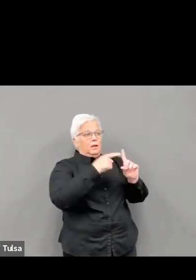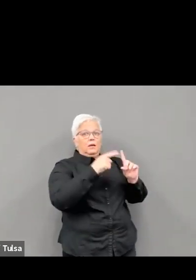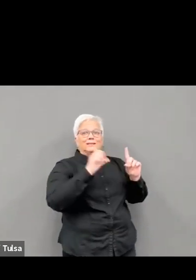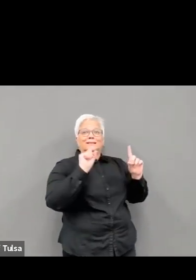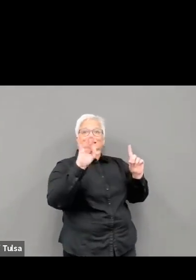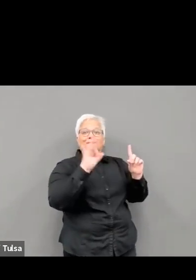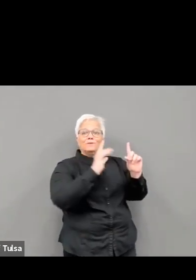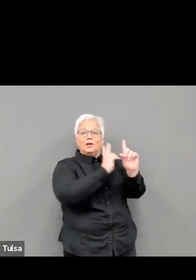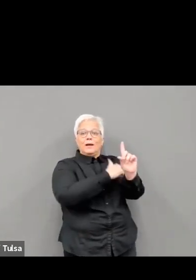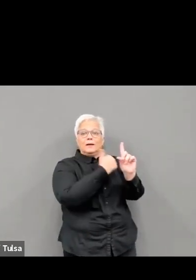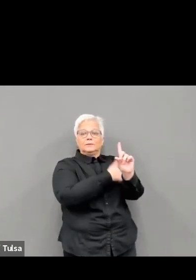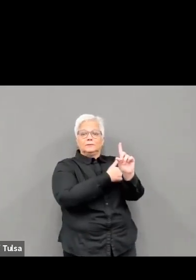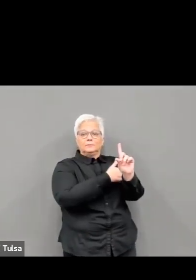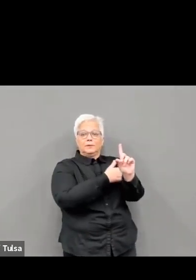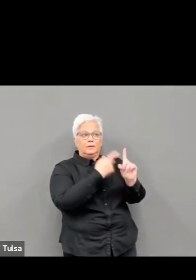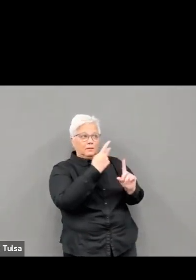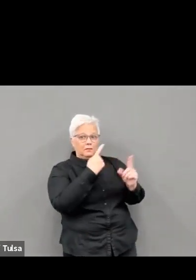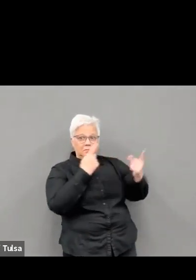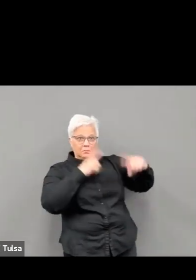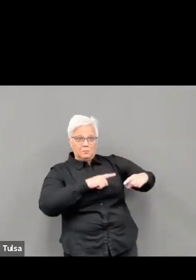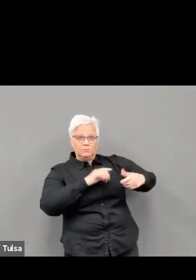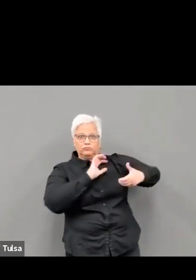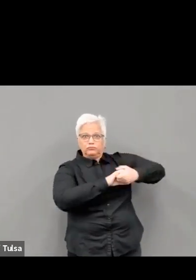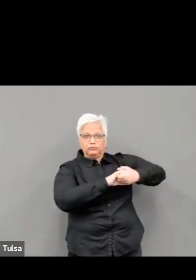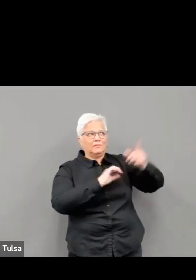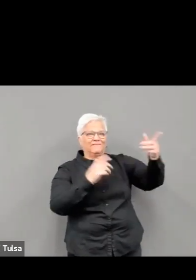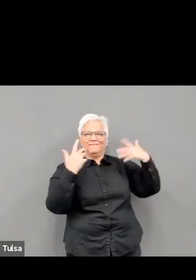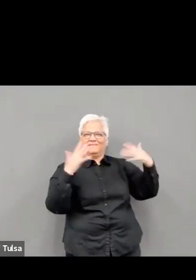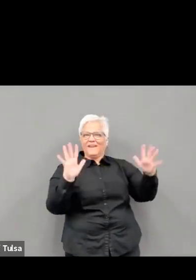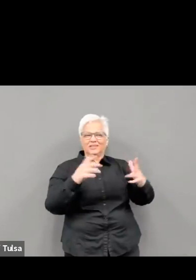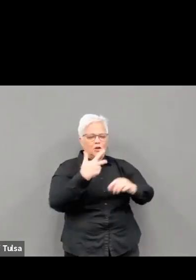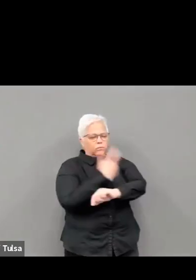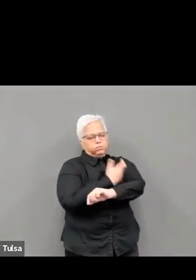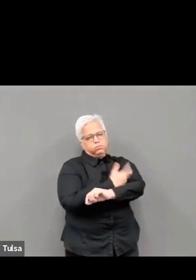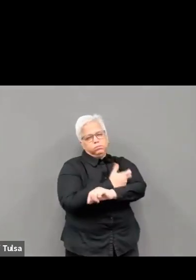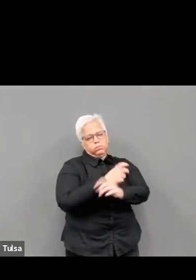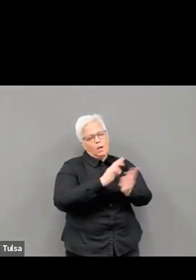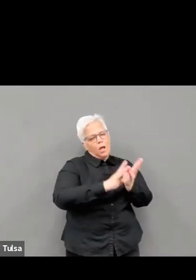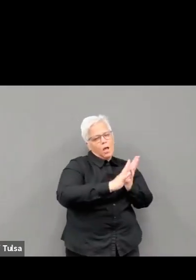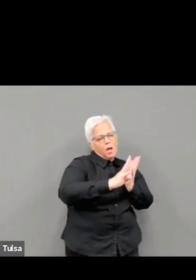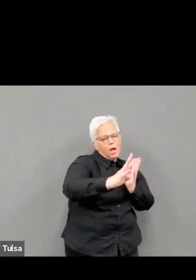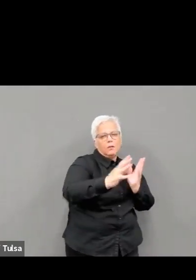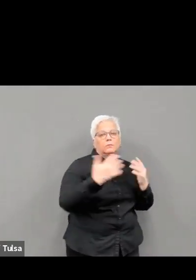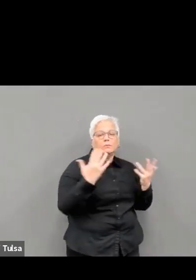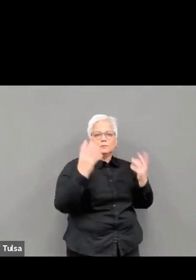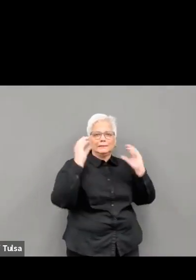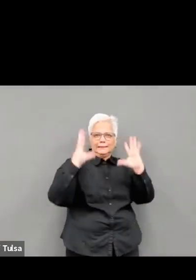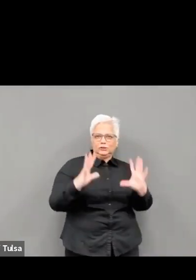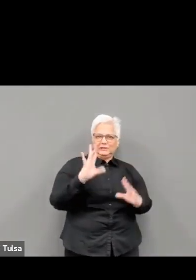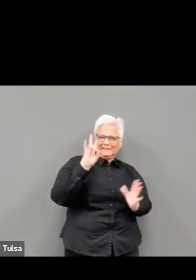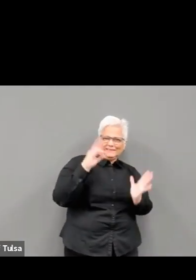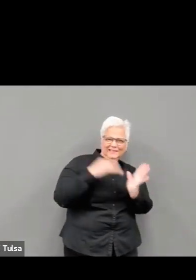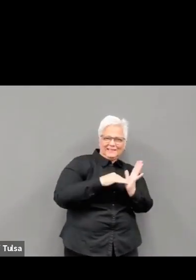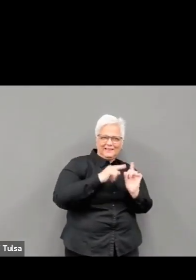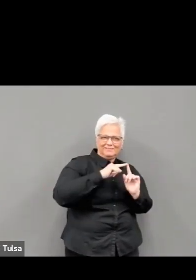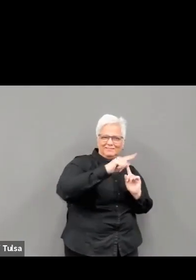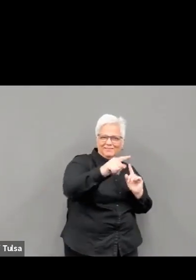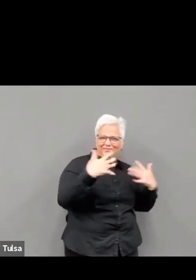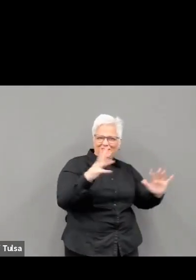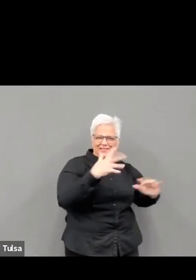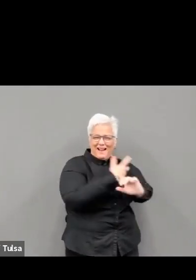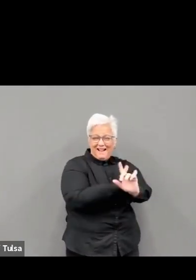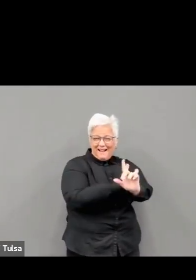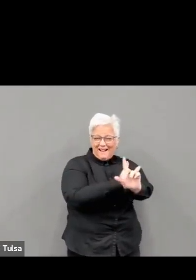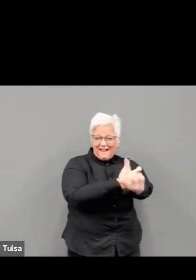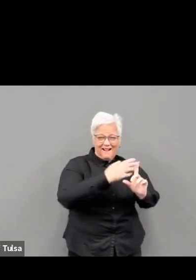with another 2,500 scheduled to be complete before spring break. We're grateful to our partners and proud to be able to offer the vaccine to our